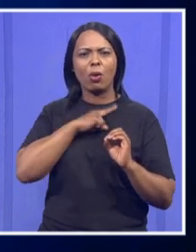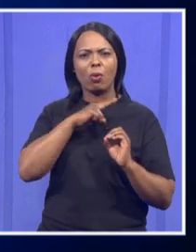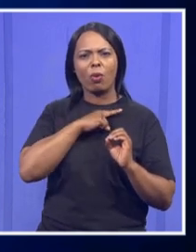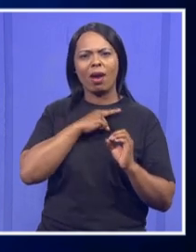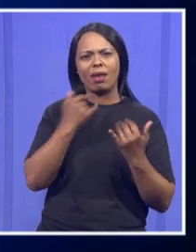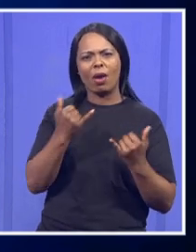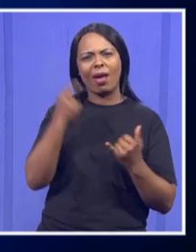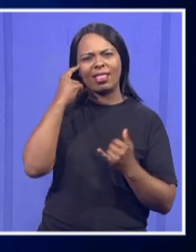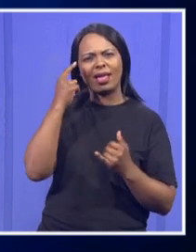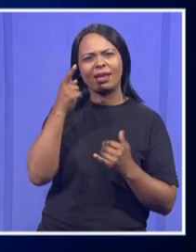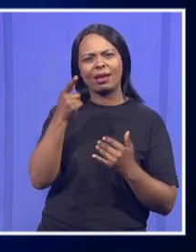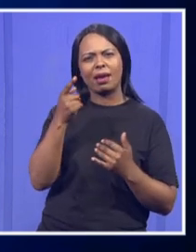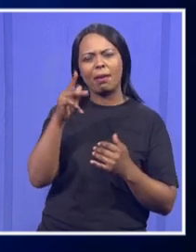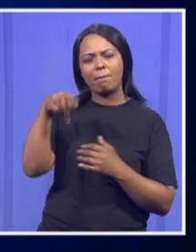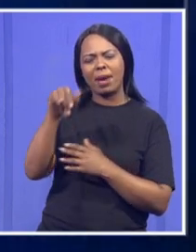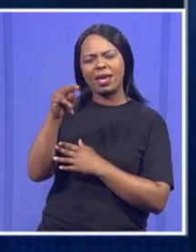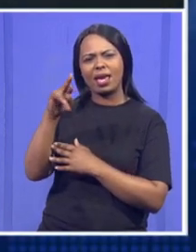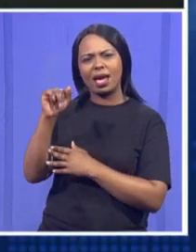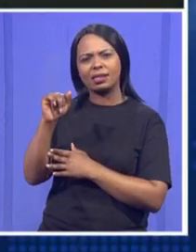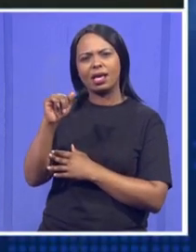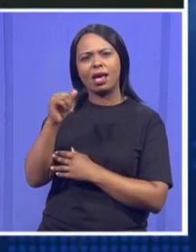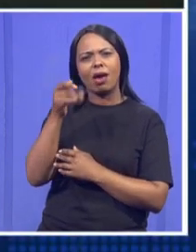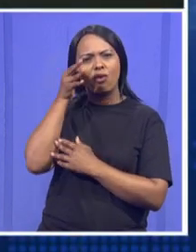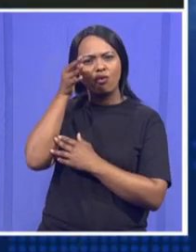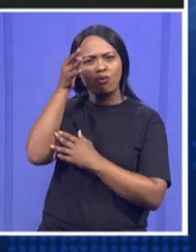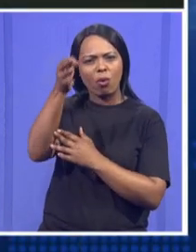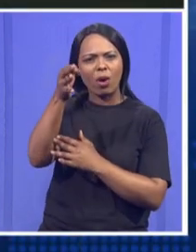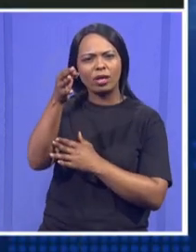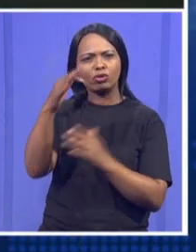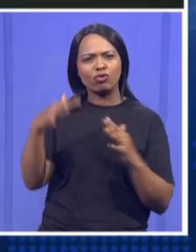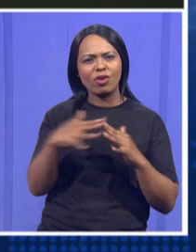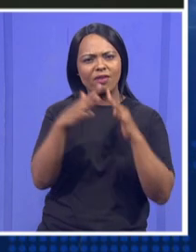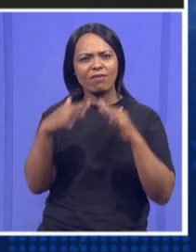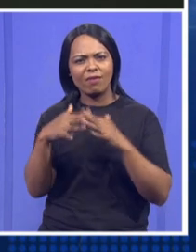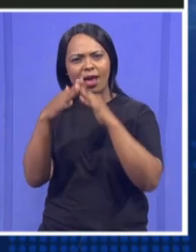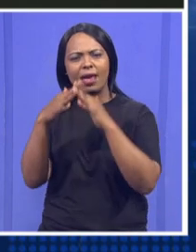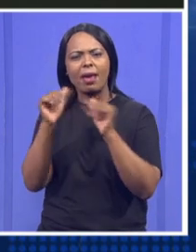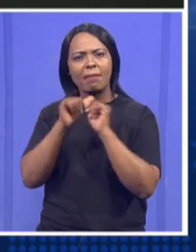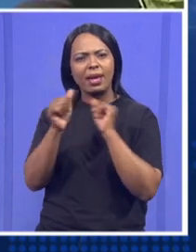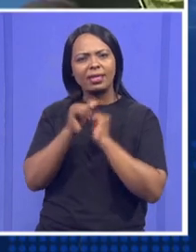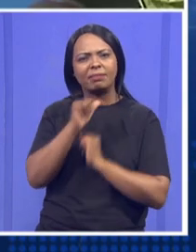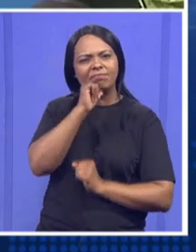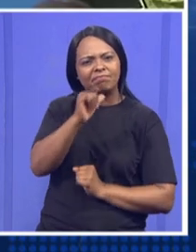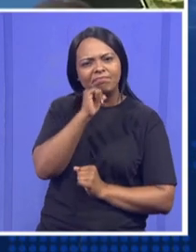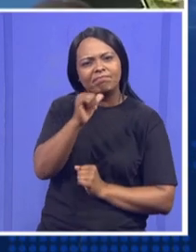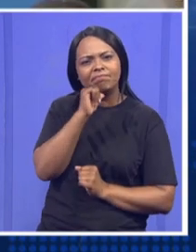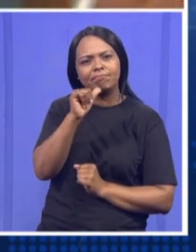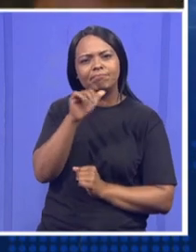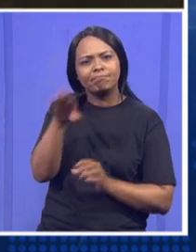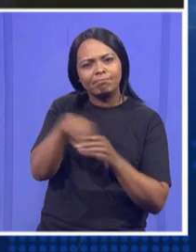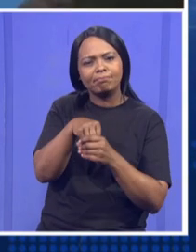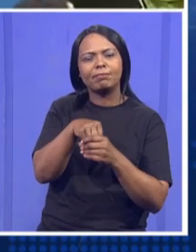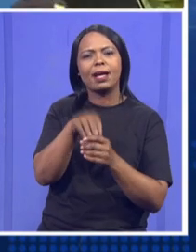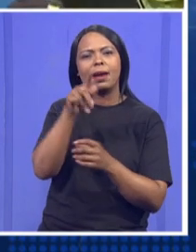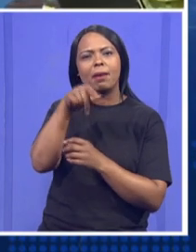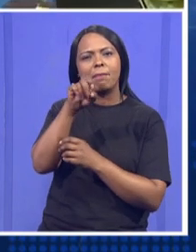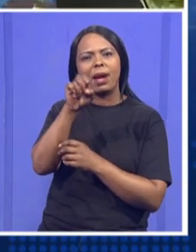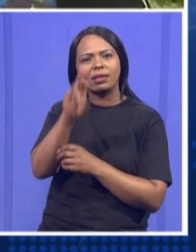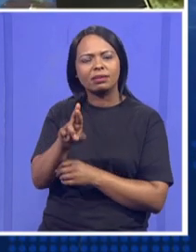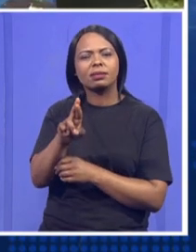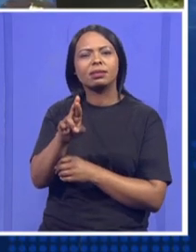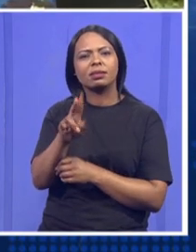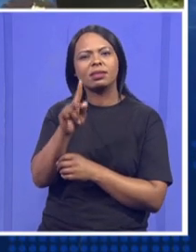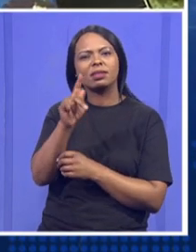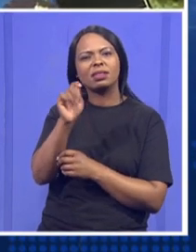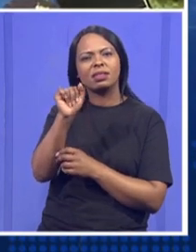in terms of Panyaza looking forward to unify, who would rather sacrifice Parkstar and many others, I think maybe